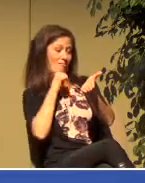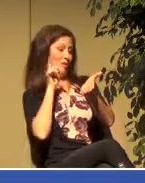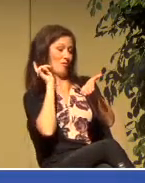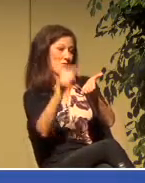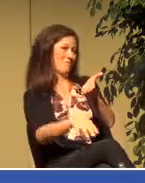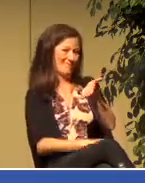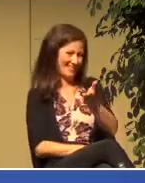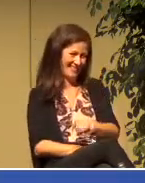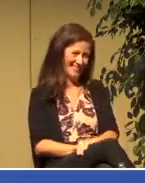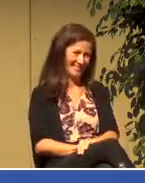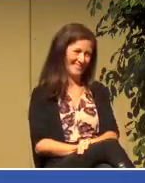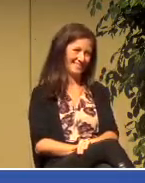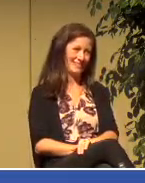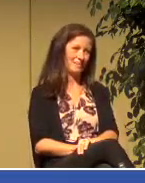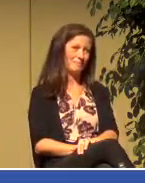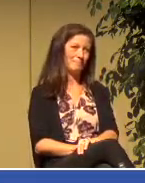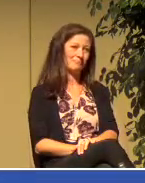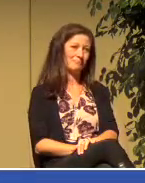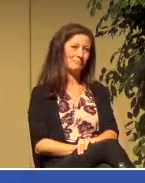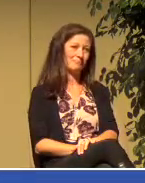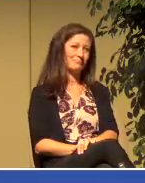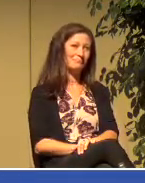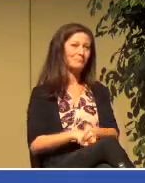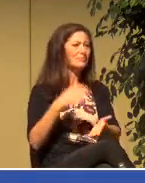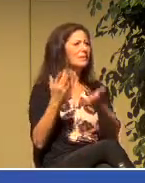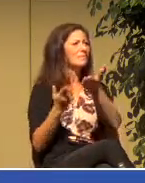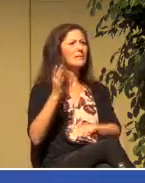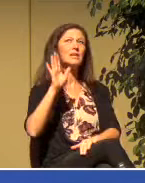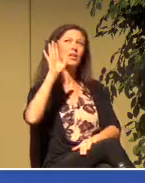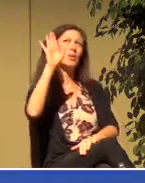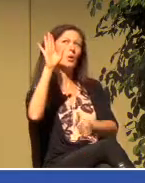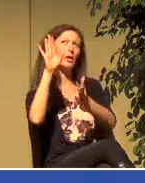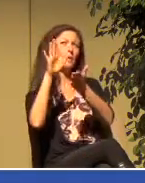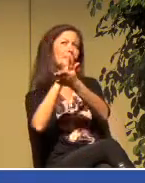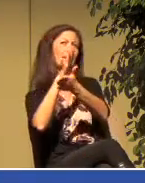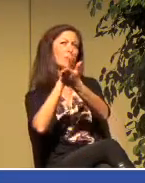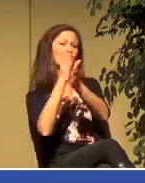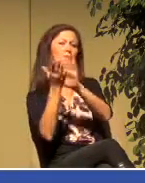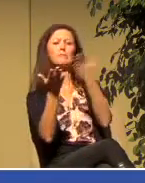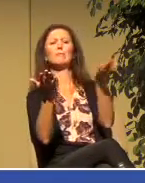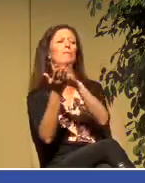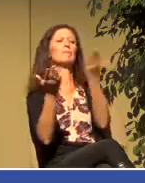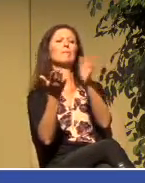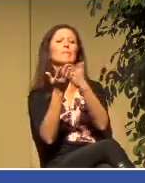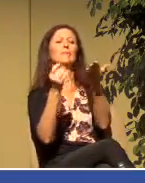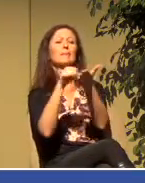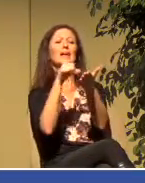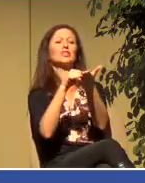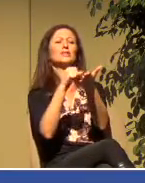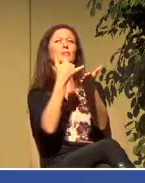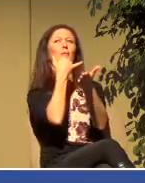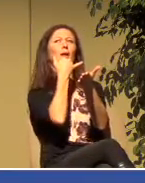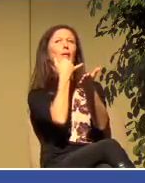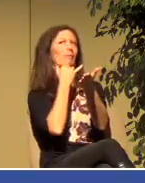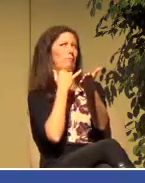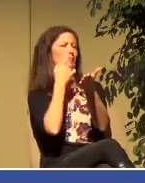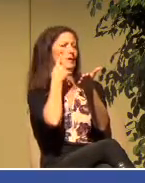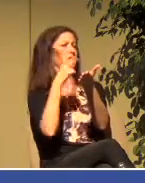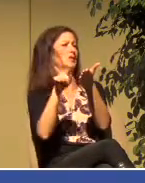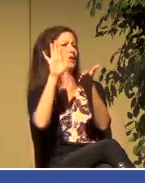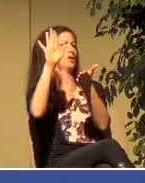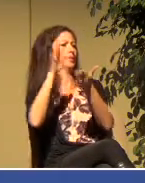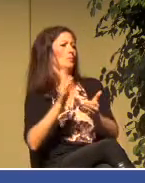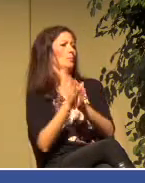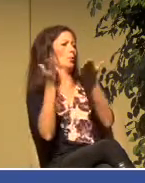I think you may be one of the pages maybe in a different place in the wrong place. Check your book of life.